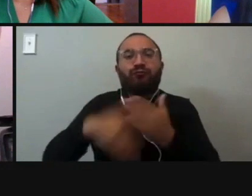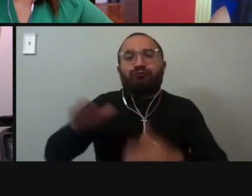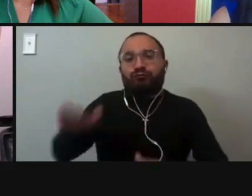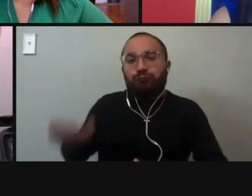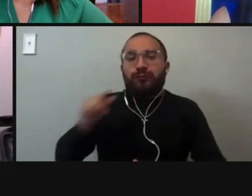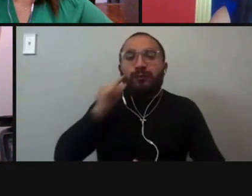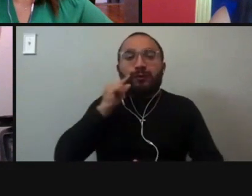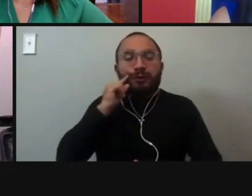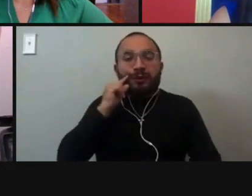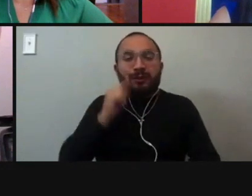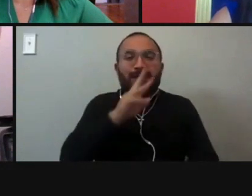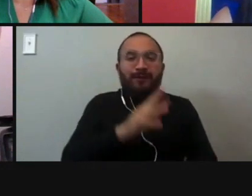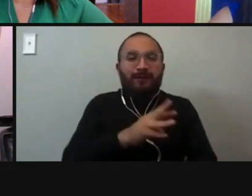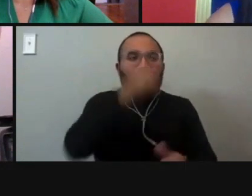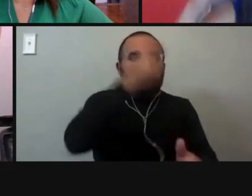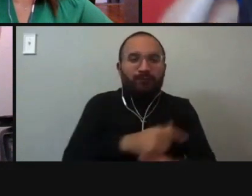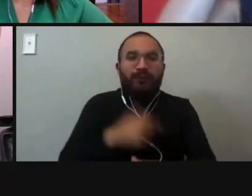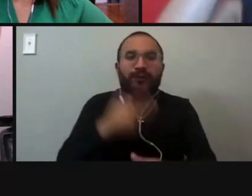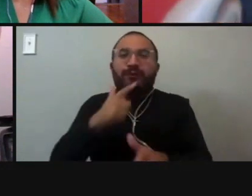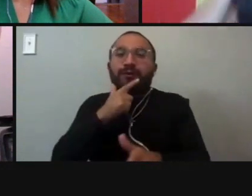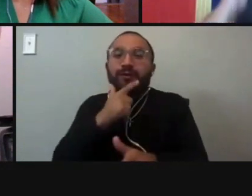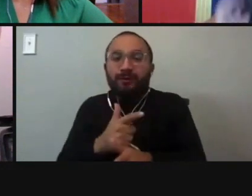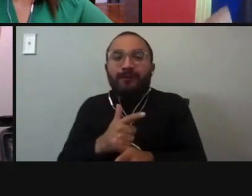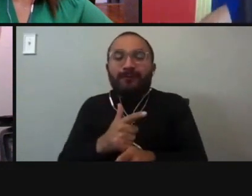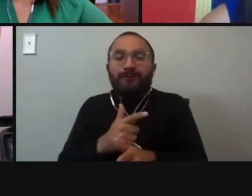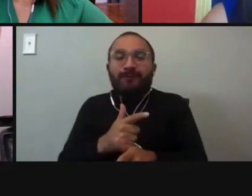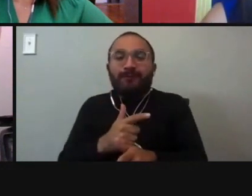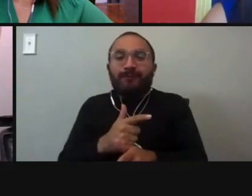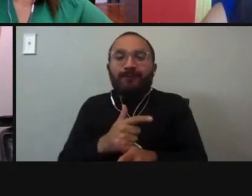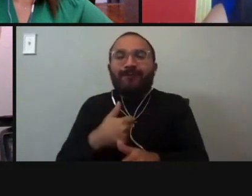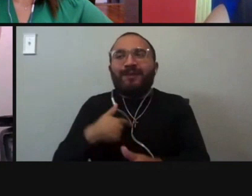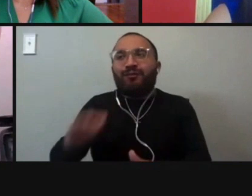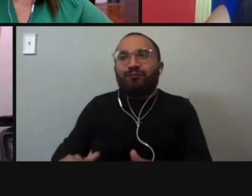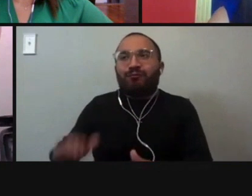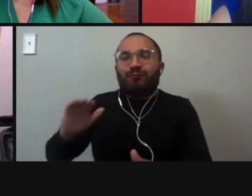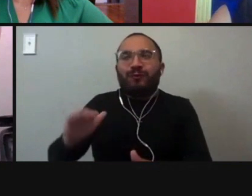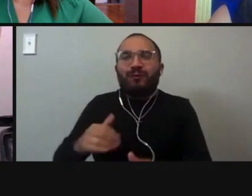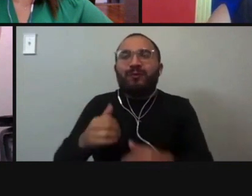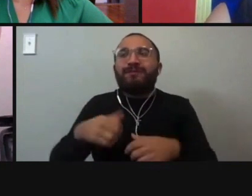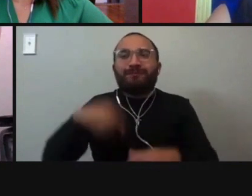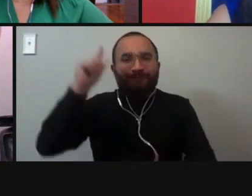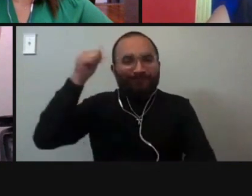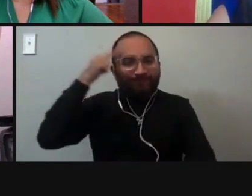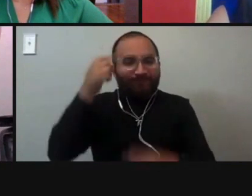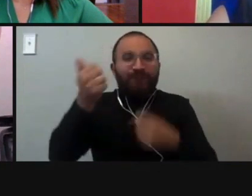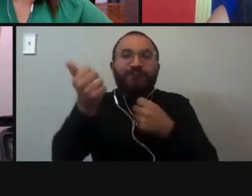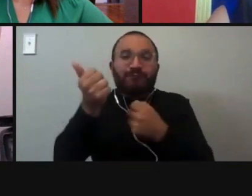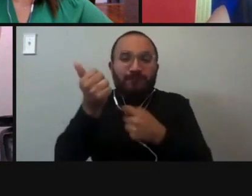Six brothers, three sisters. Grew up with government assistance. We had the